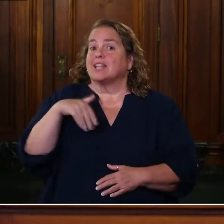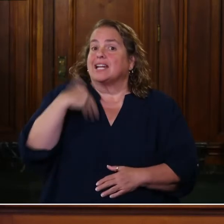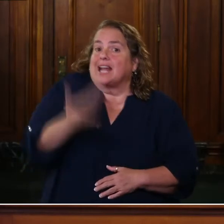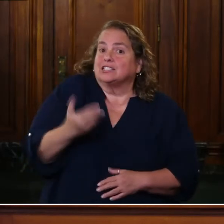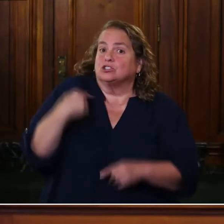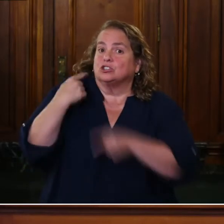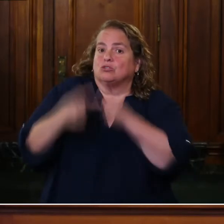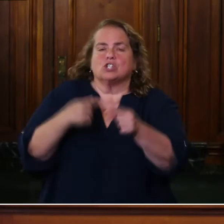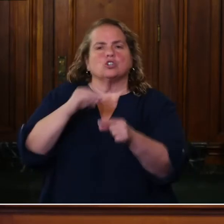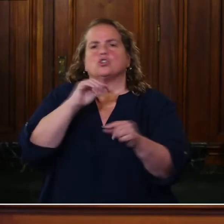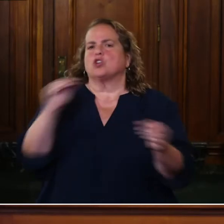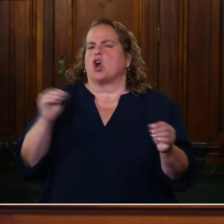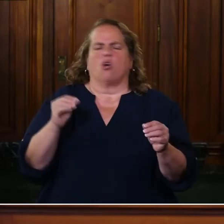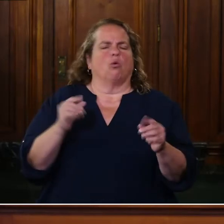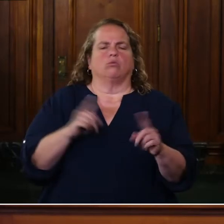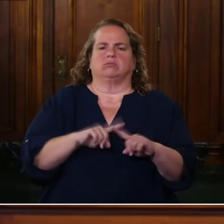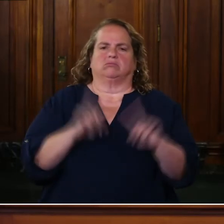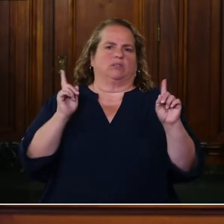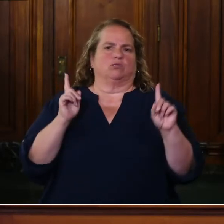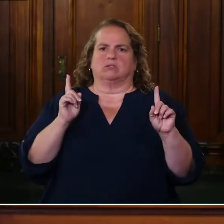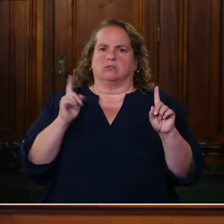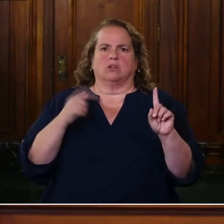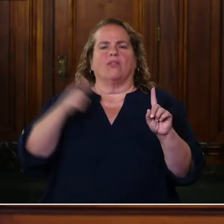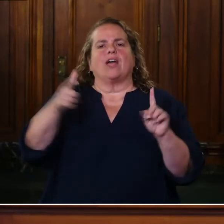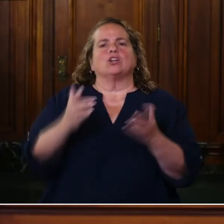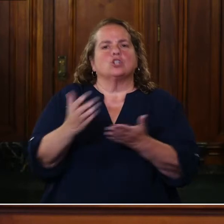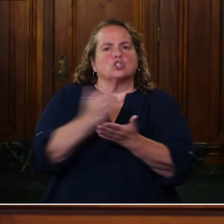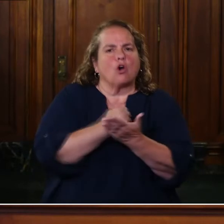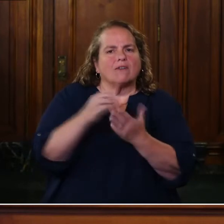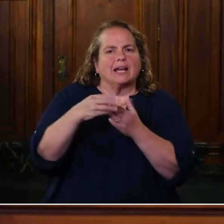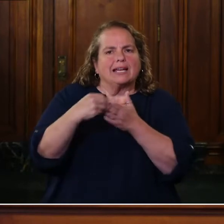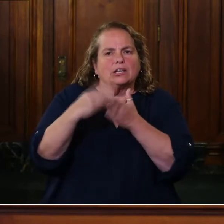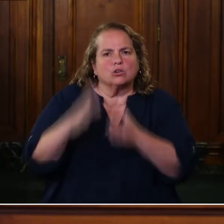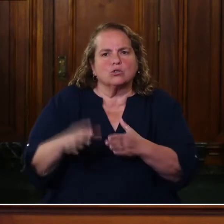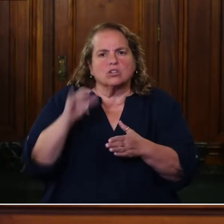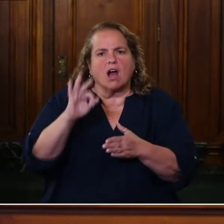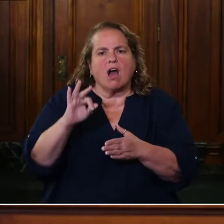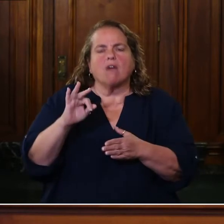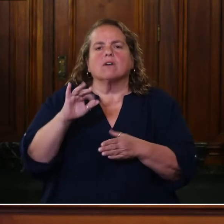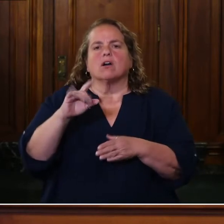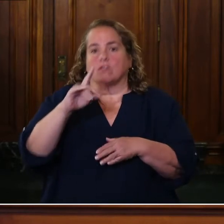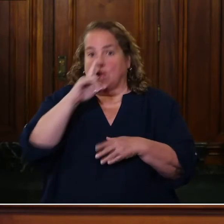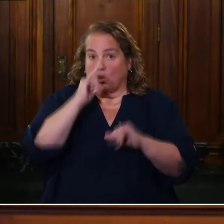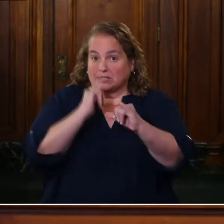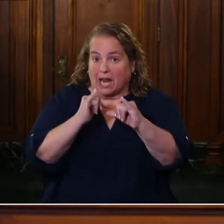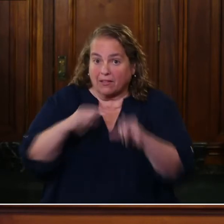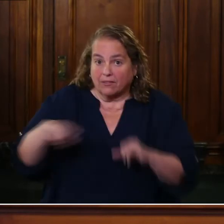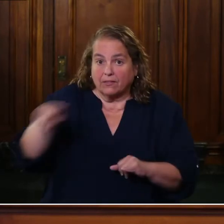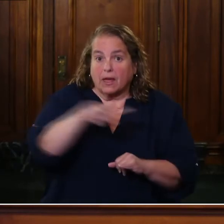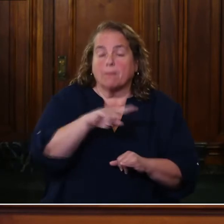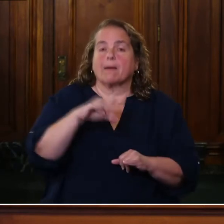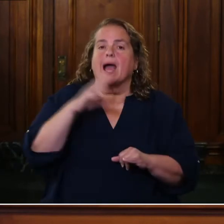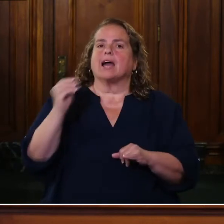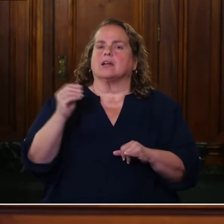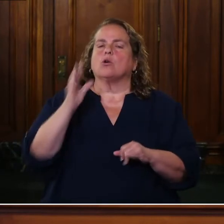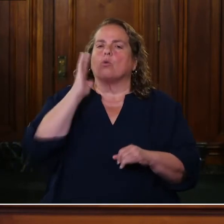They deserve leaders who listen, and they deserve leaders who look like them. And today's actions move us closer to that reality.